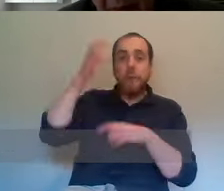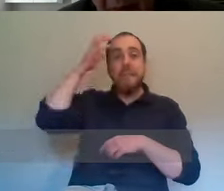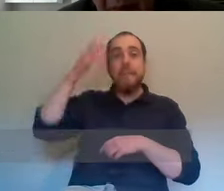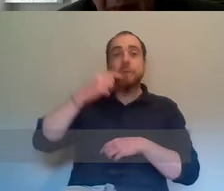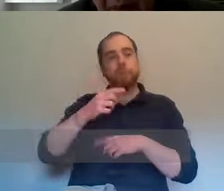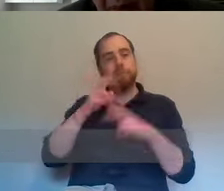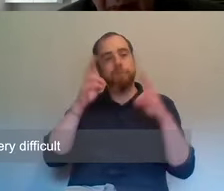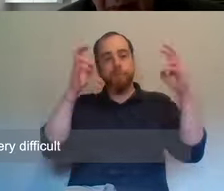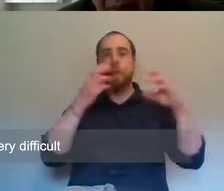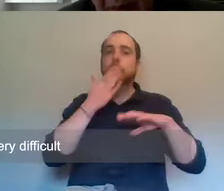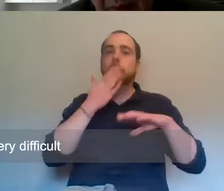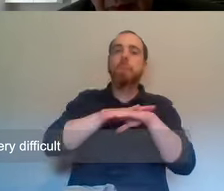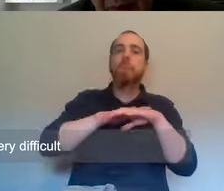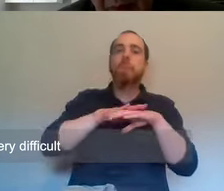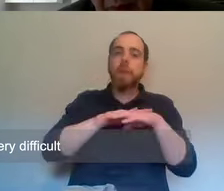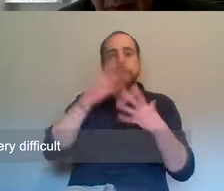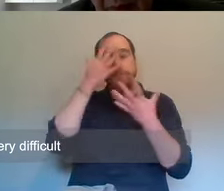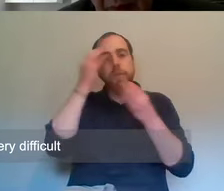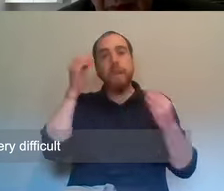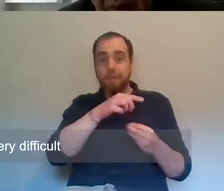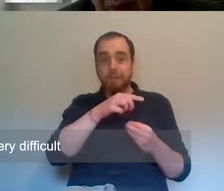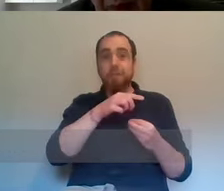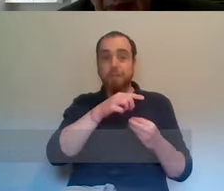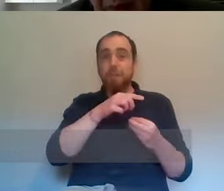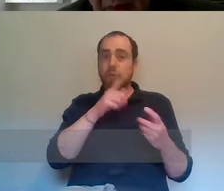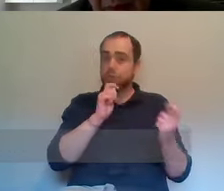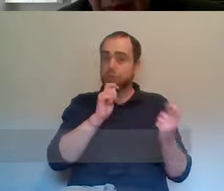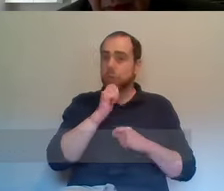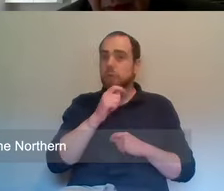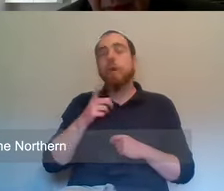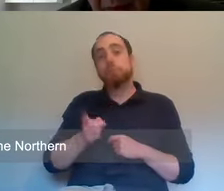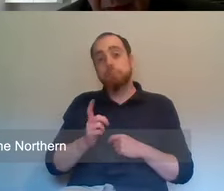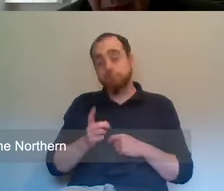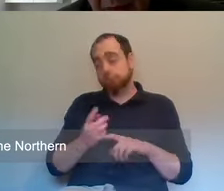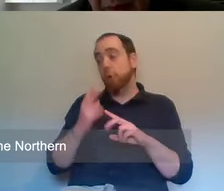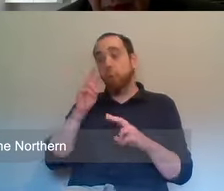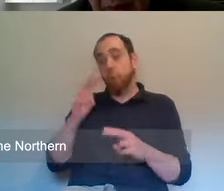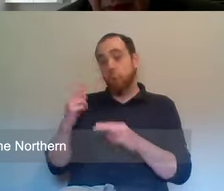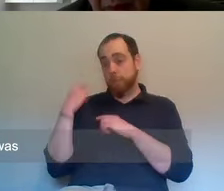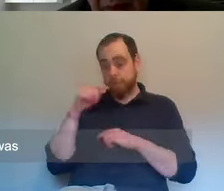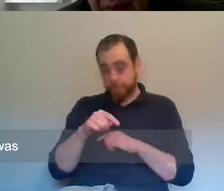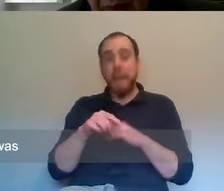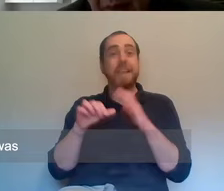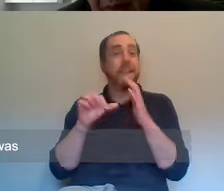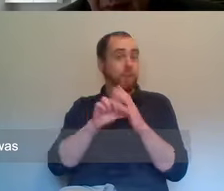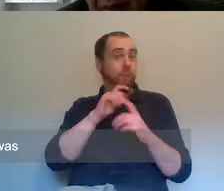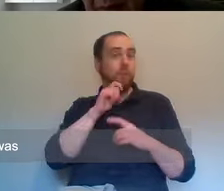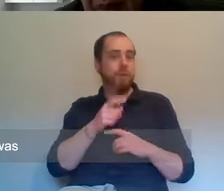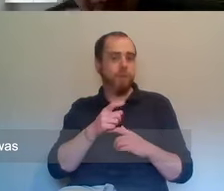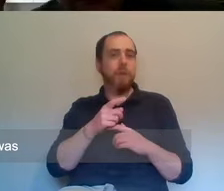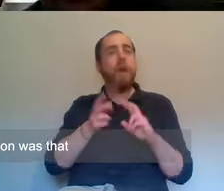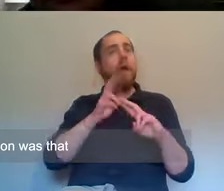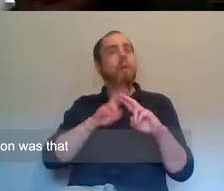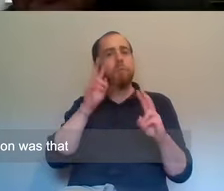It would have been very difficult, um, because, I mean, the nature of the Northern Ireland state was, um, um,